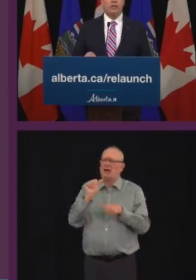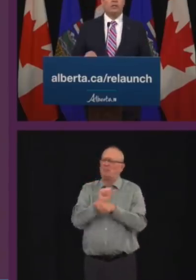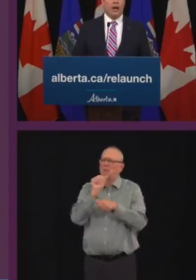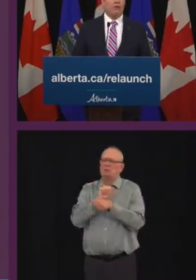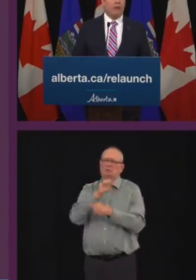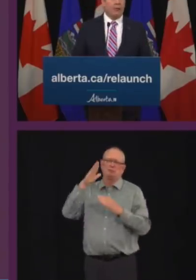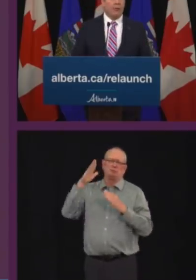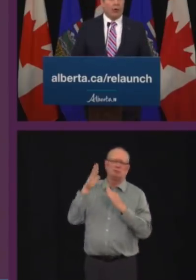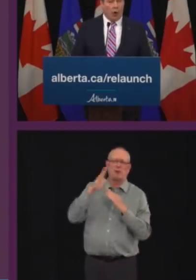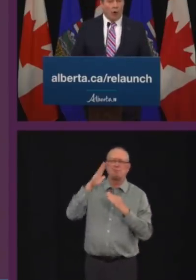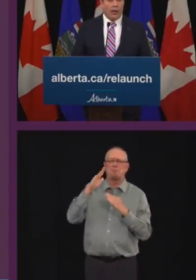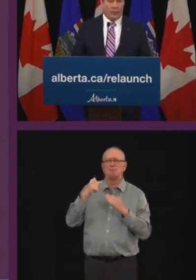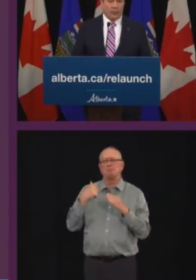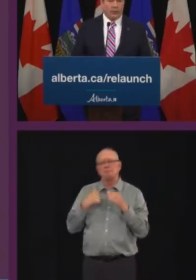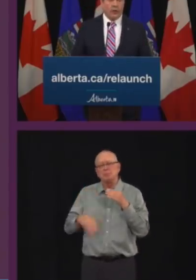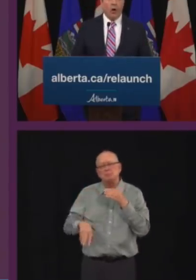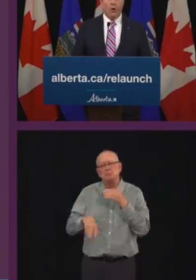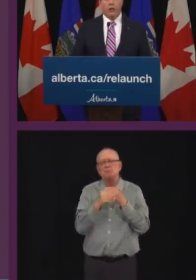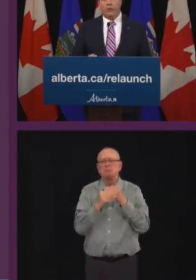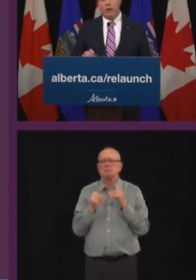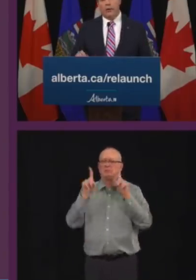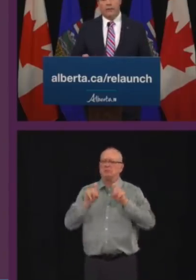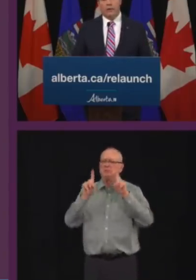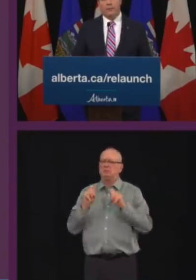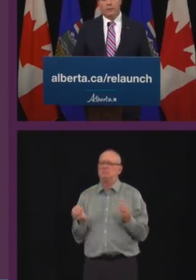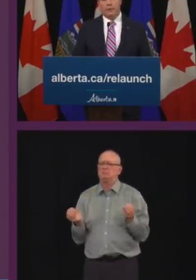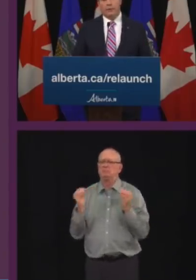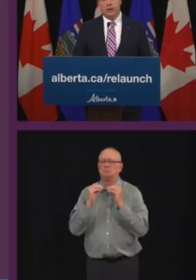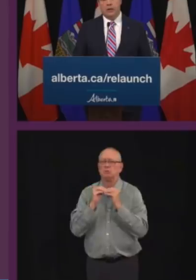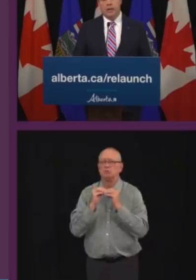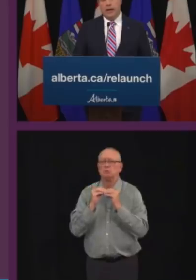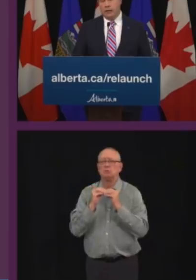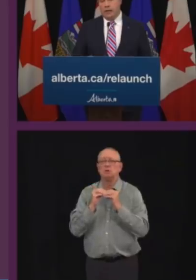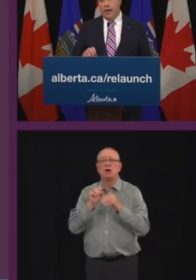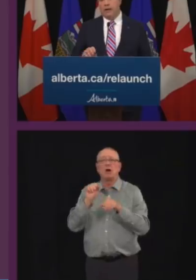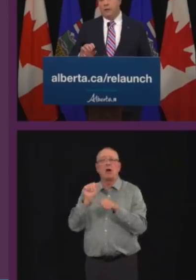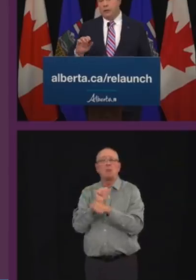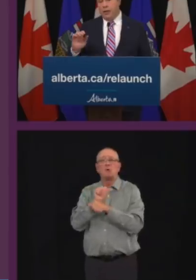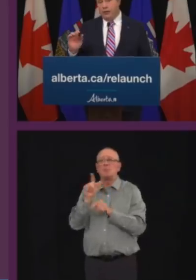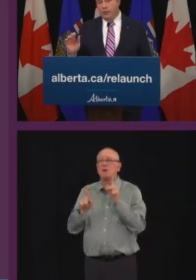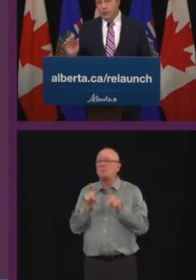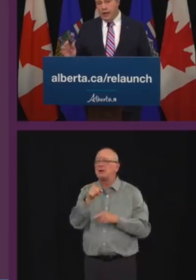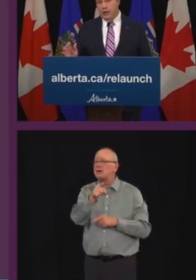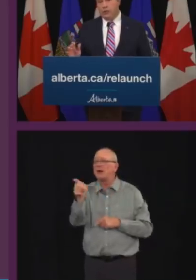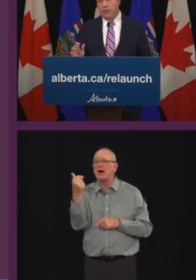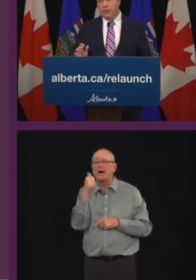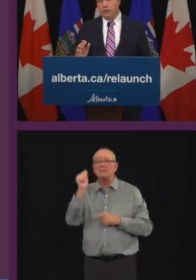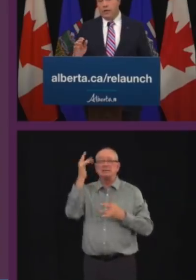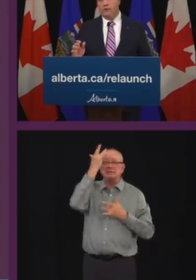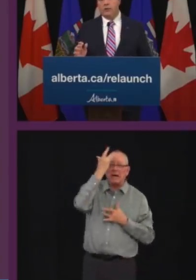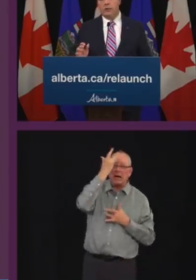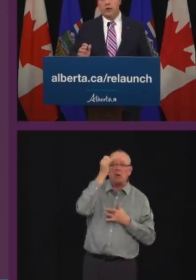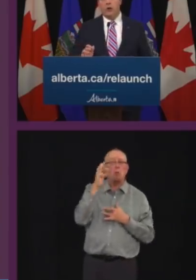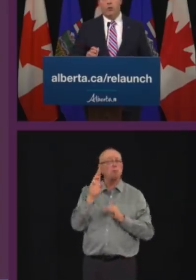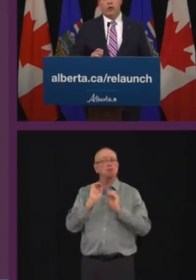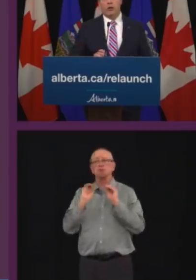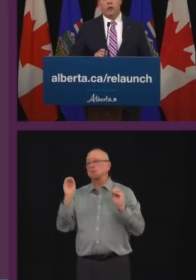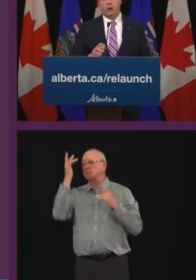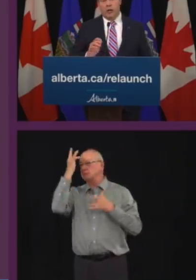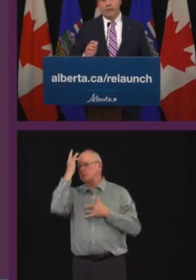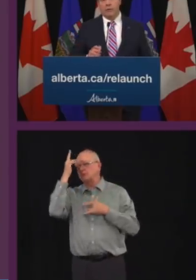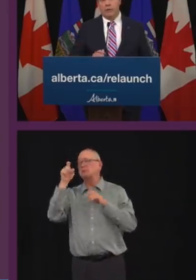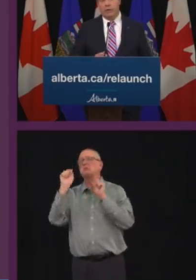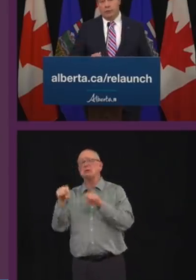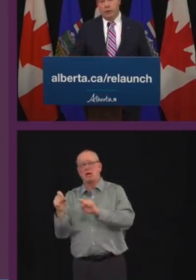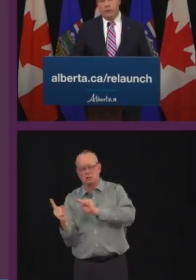Testing is now available for all Albertans whether or not they have symptoms. And to add another layer of protection for public safety, we